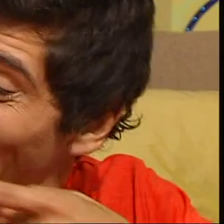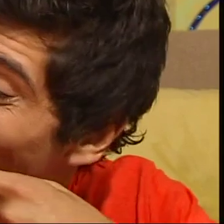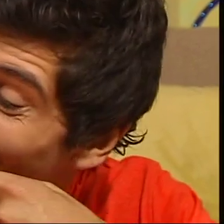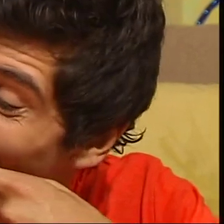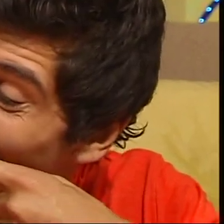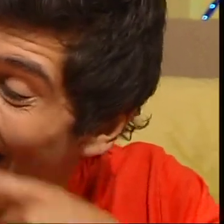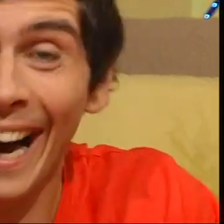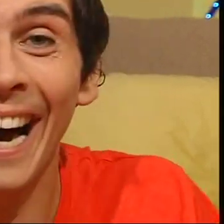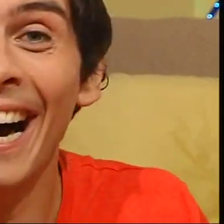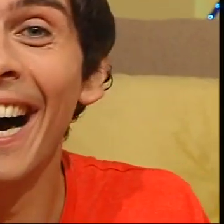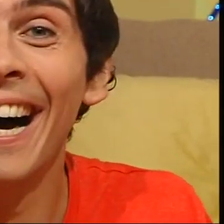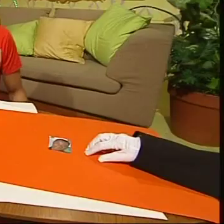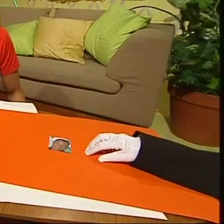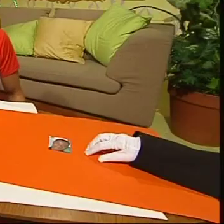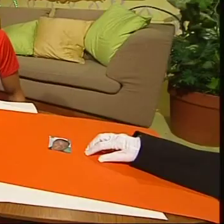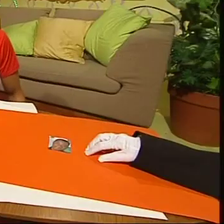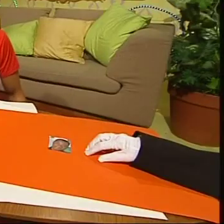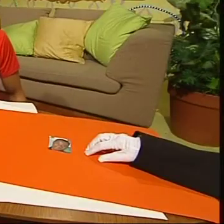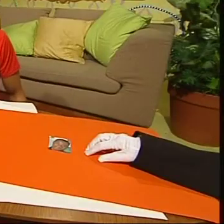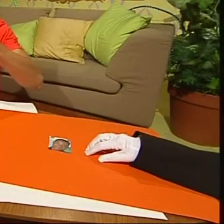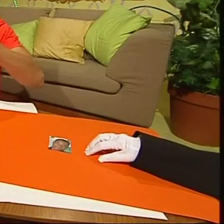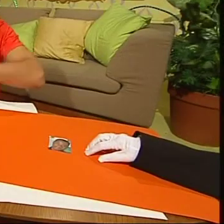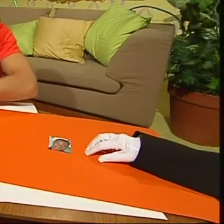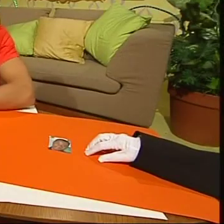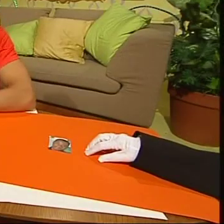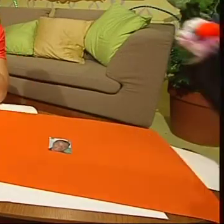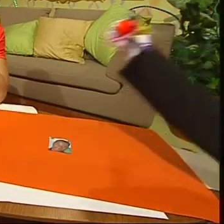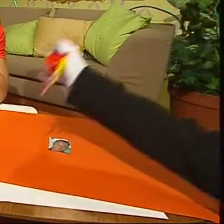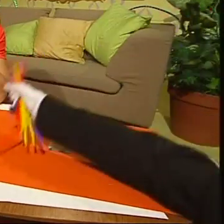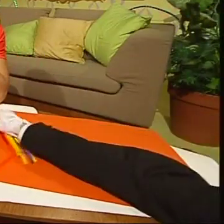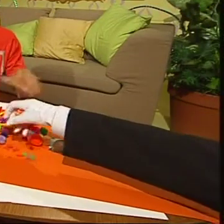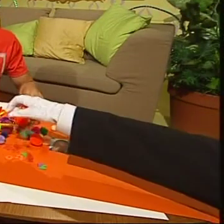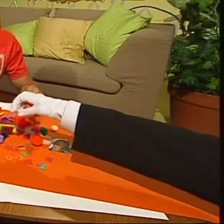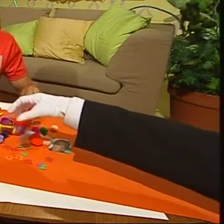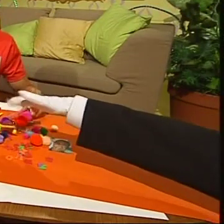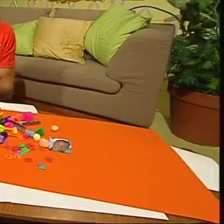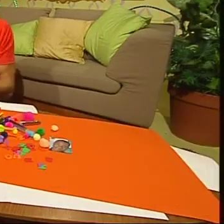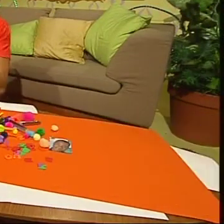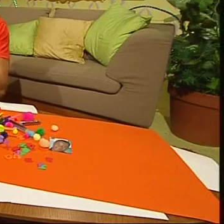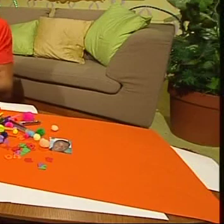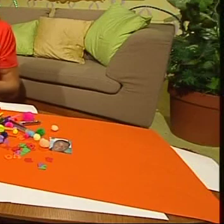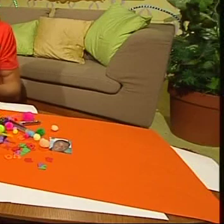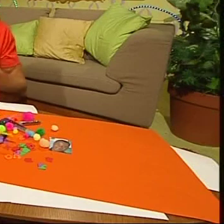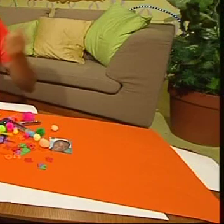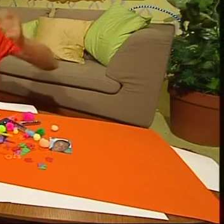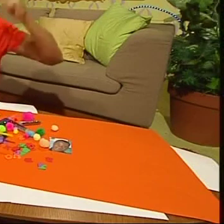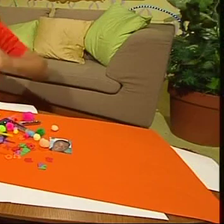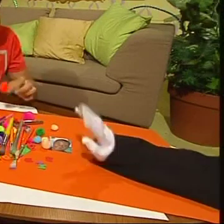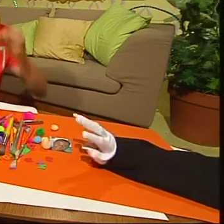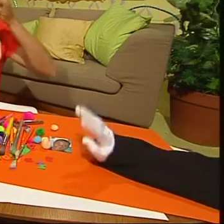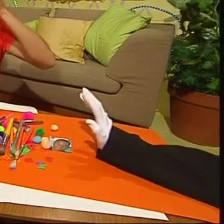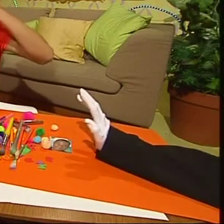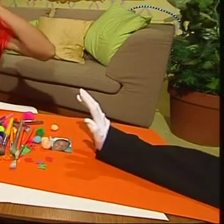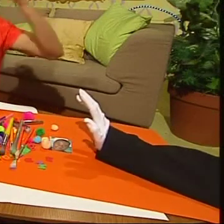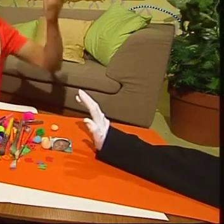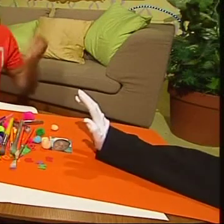This one looks like a good one A nice big shot Mm-hmm Tip three Now it's time to decorate